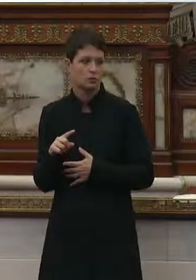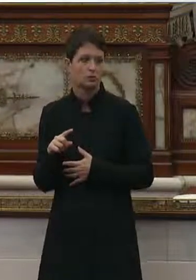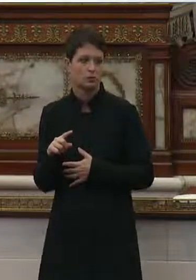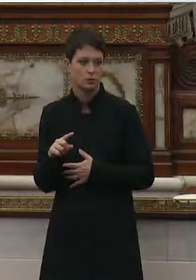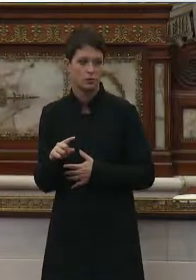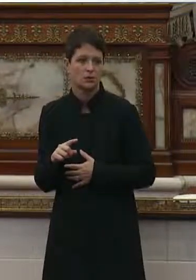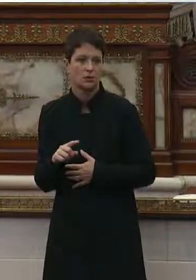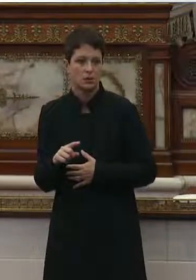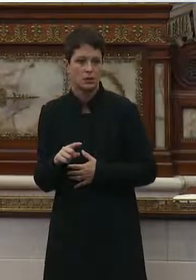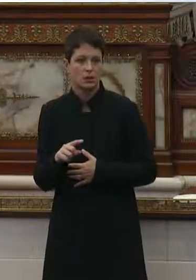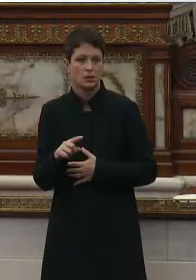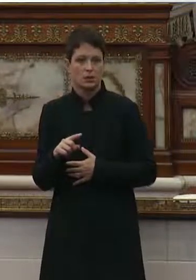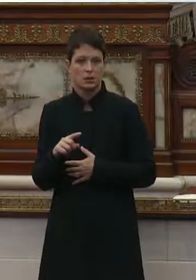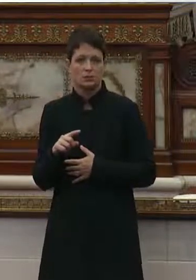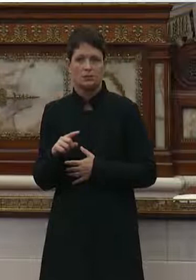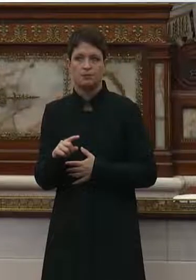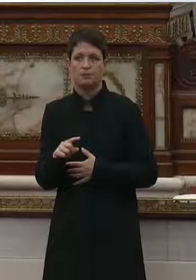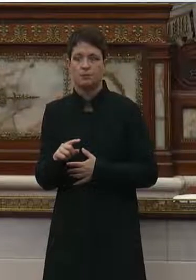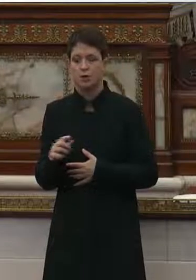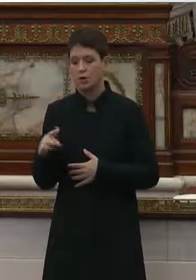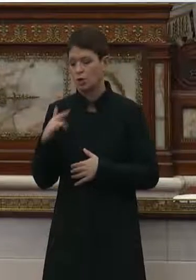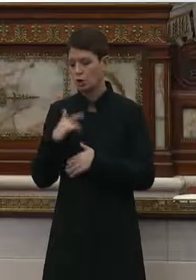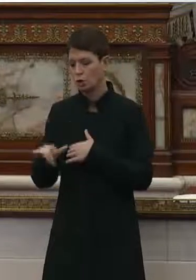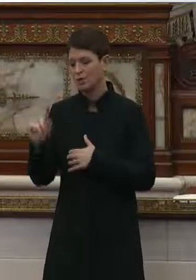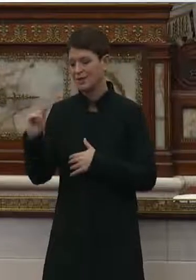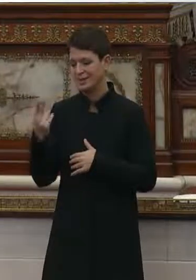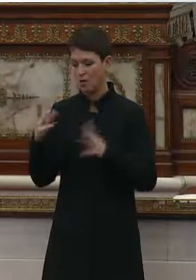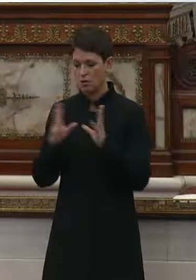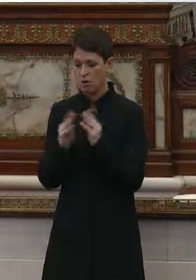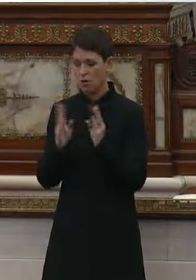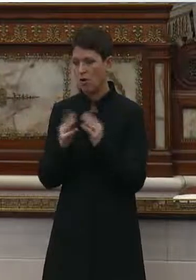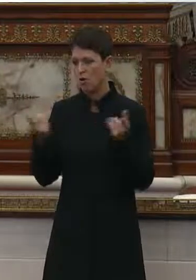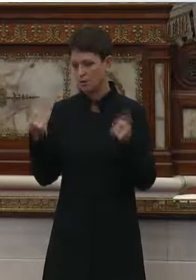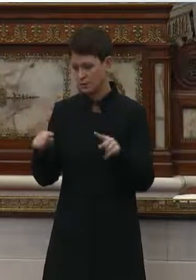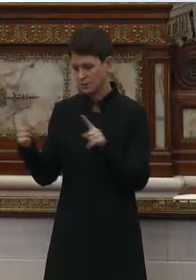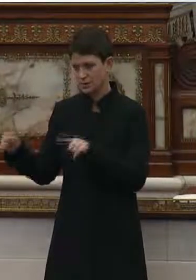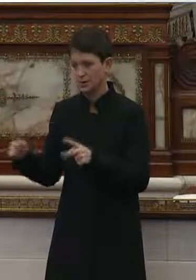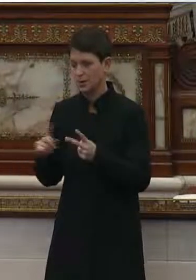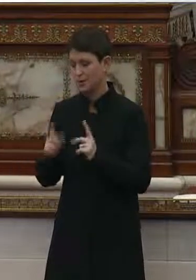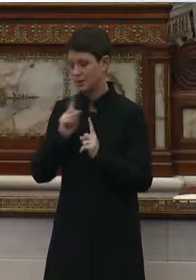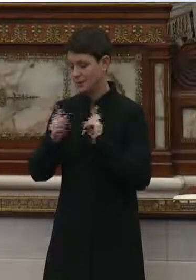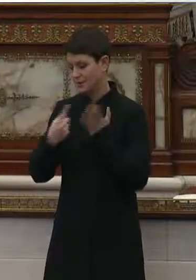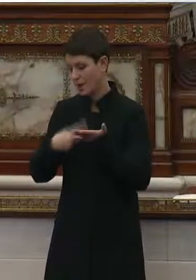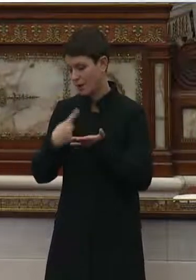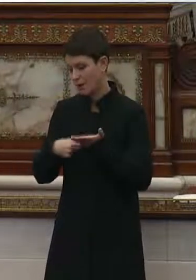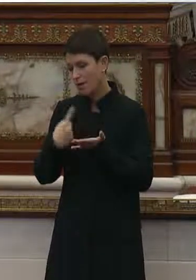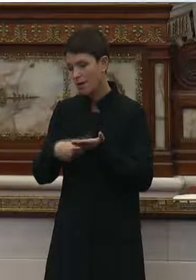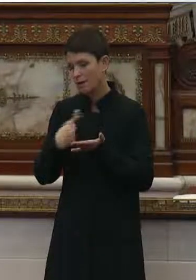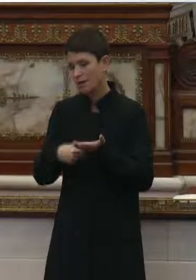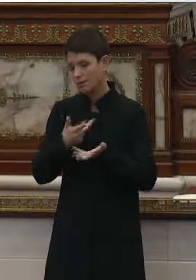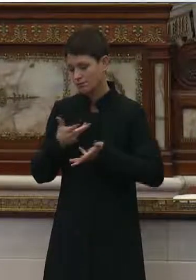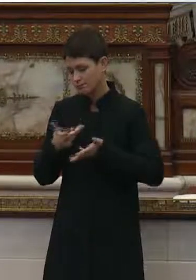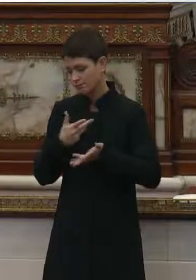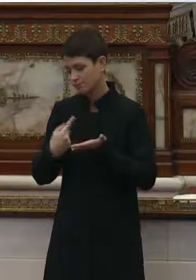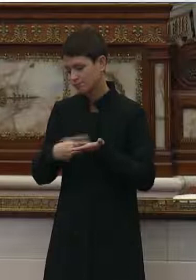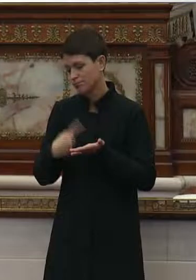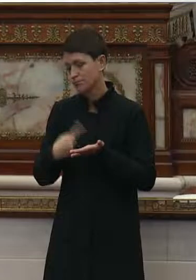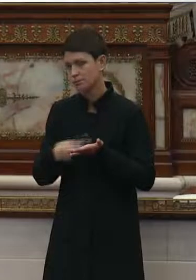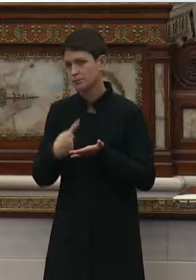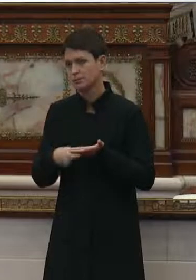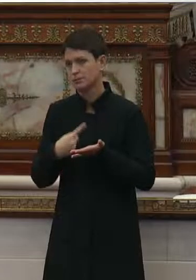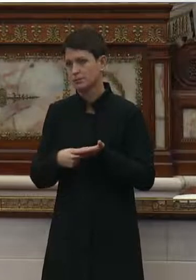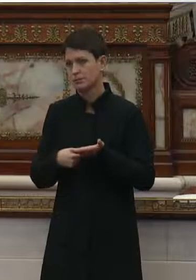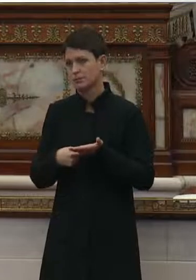we there were early town halls and dialogue that that number of